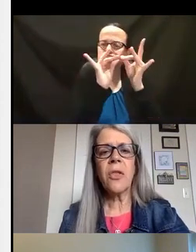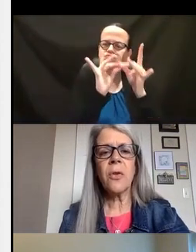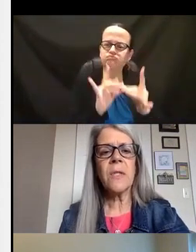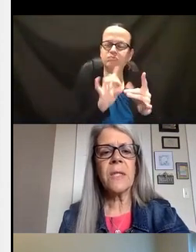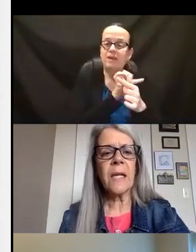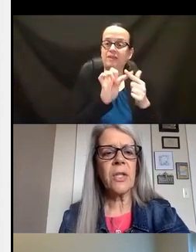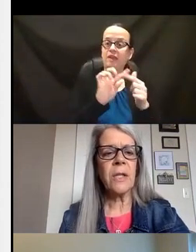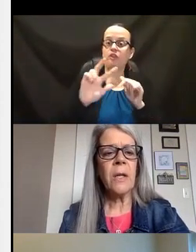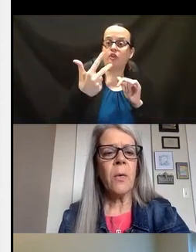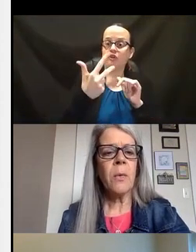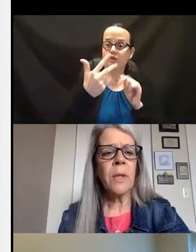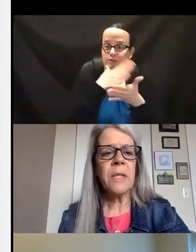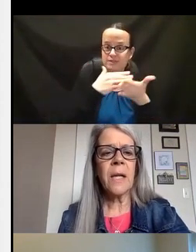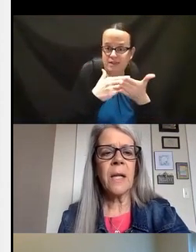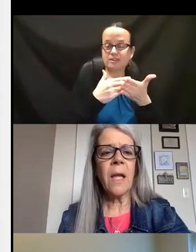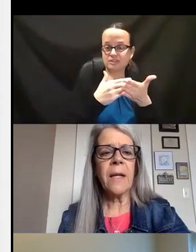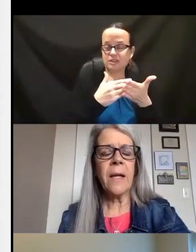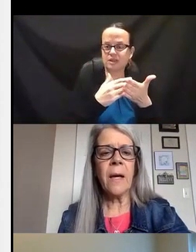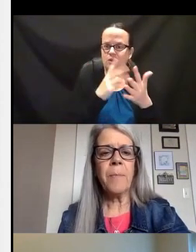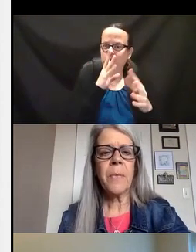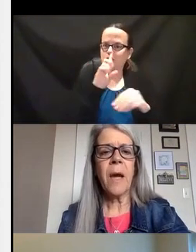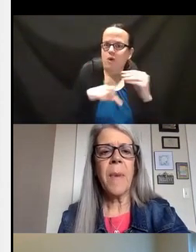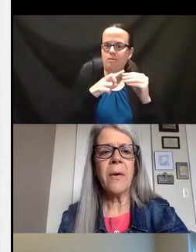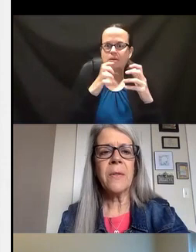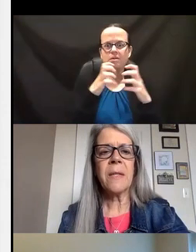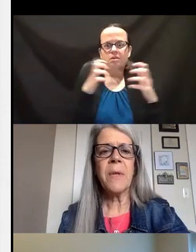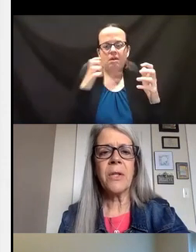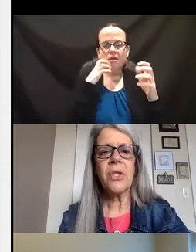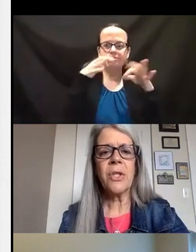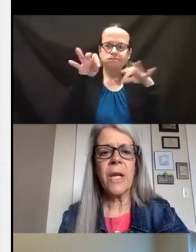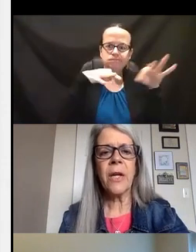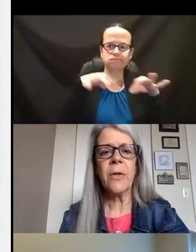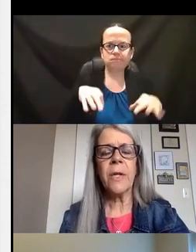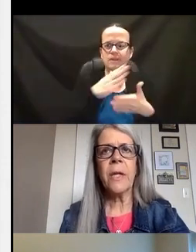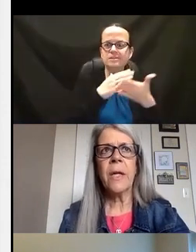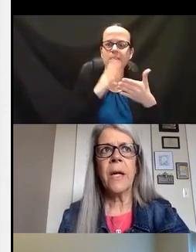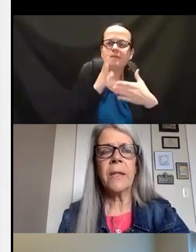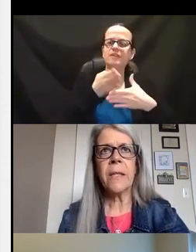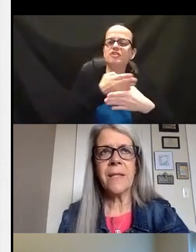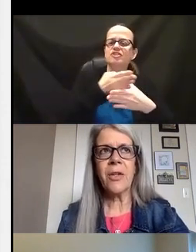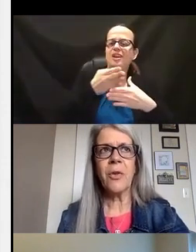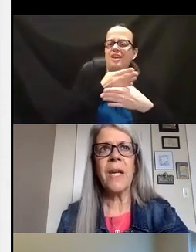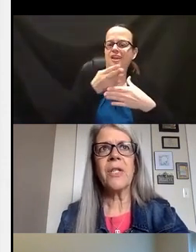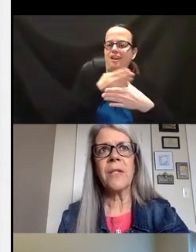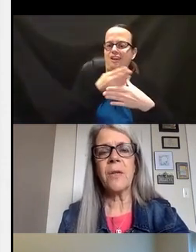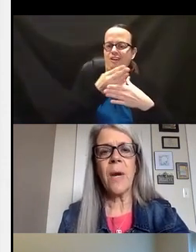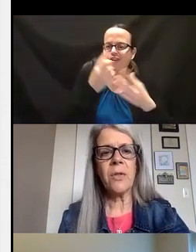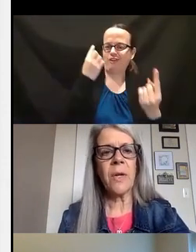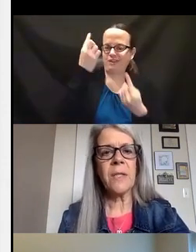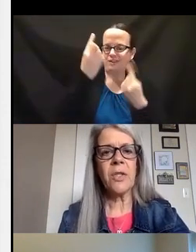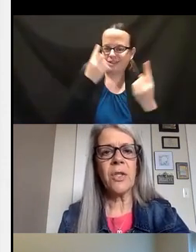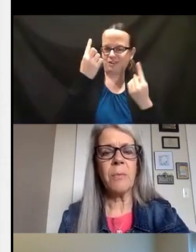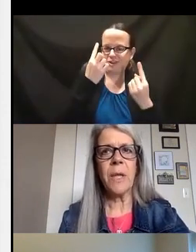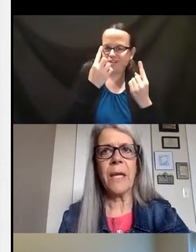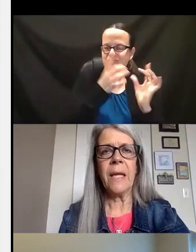into the third section, we really talk a lot about some of the shared considerations around